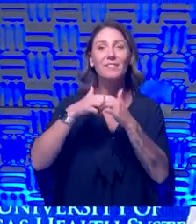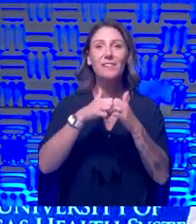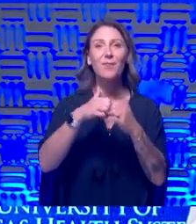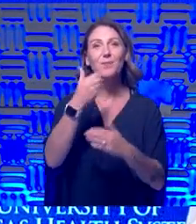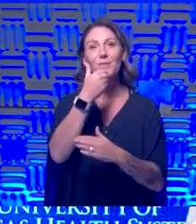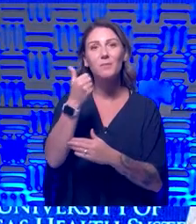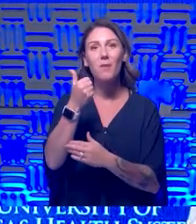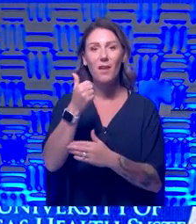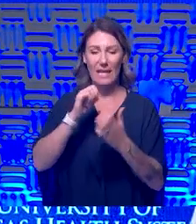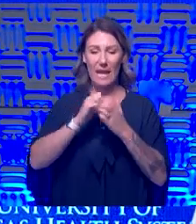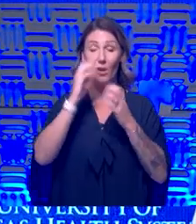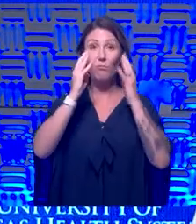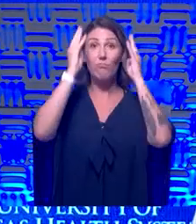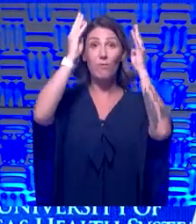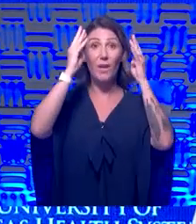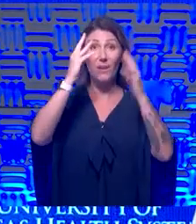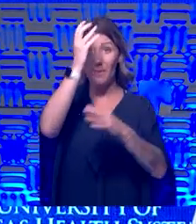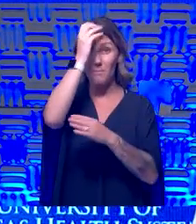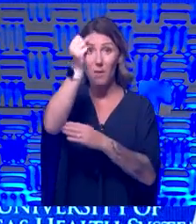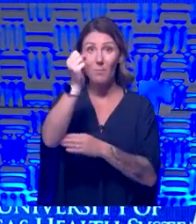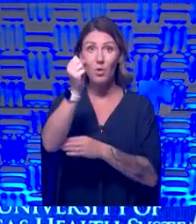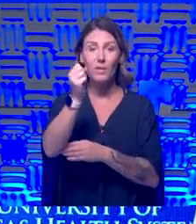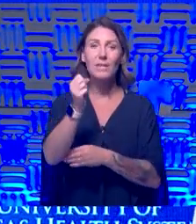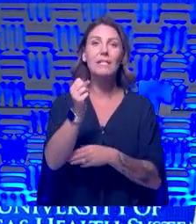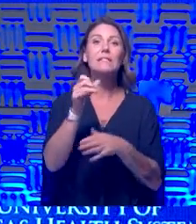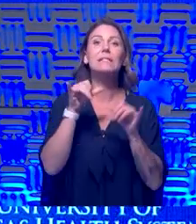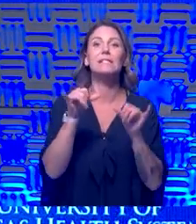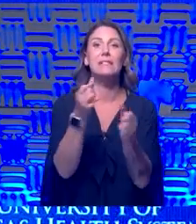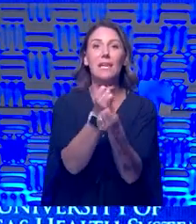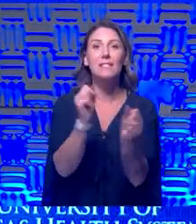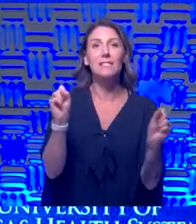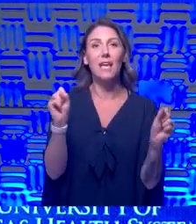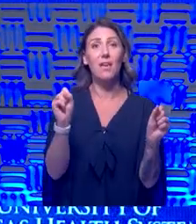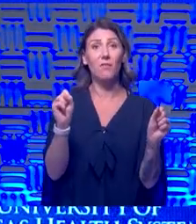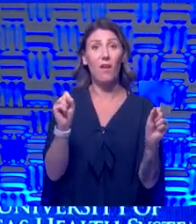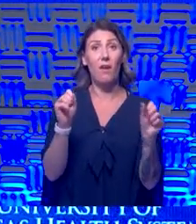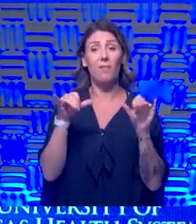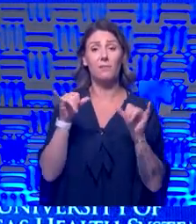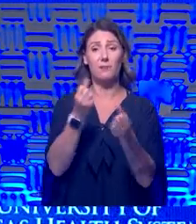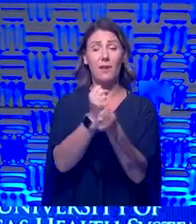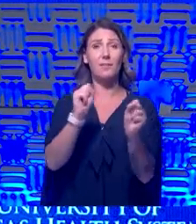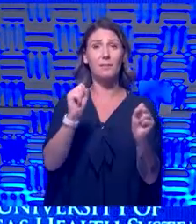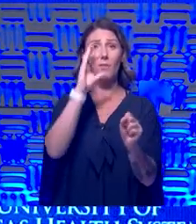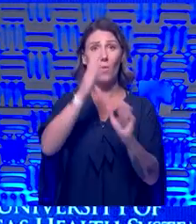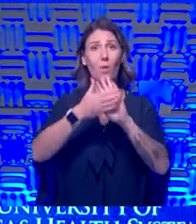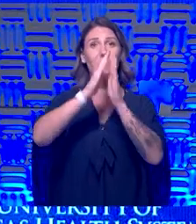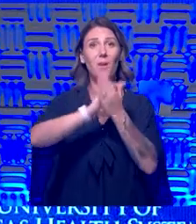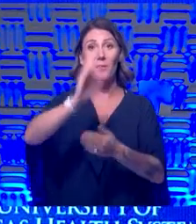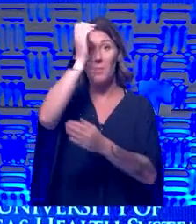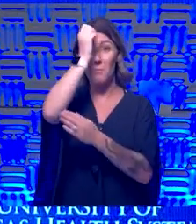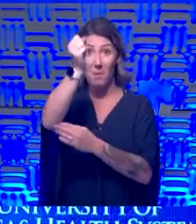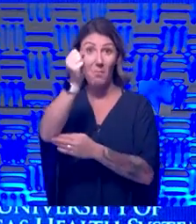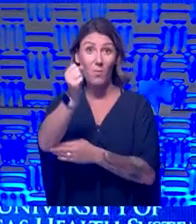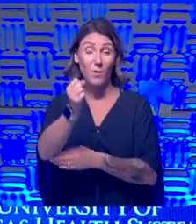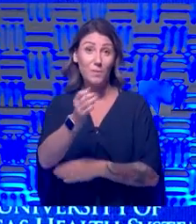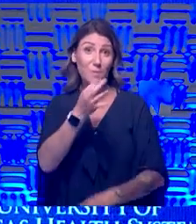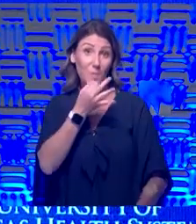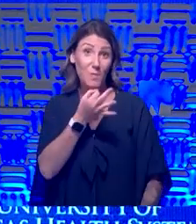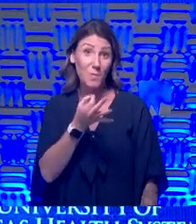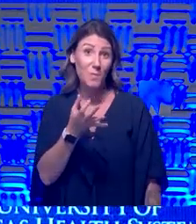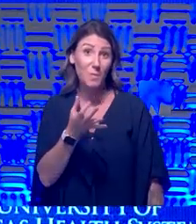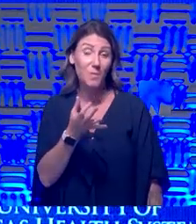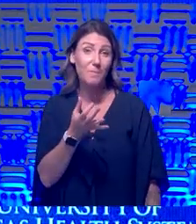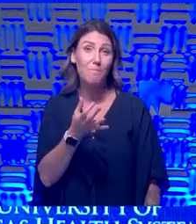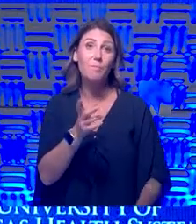way you create those memories is to stay safe. And staying safe will become a memory hopefully soon enough, but